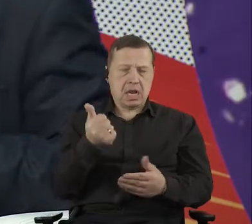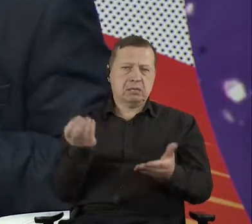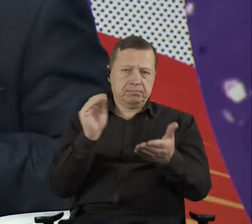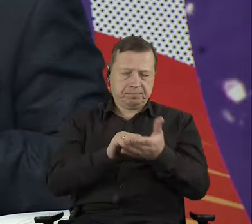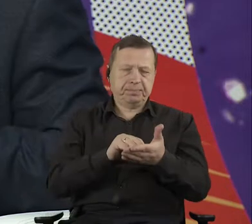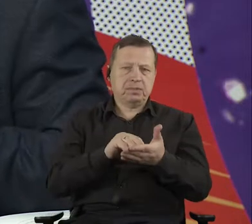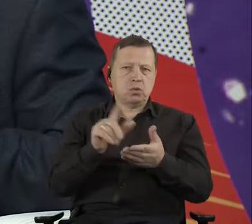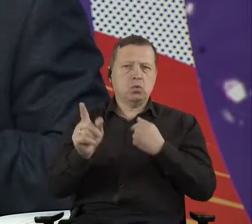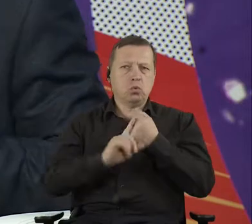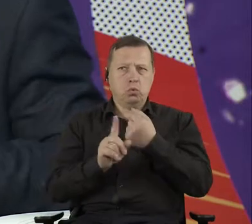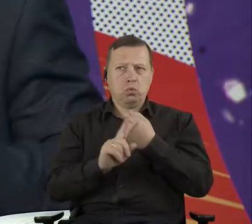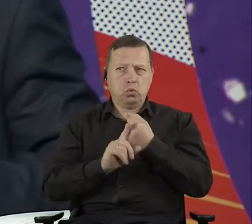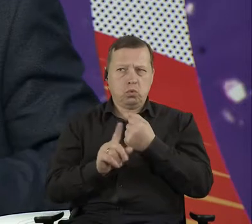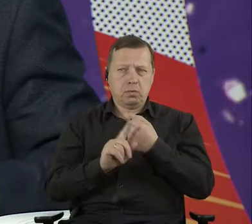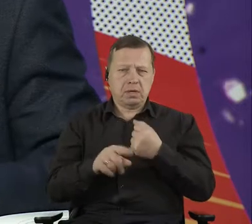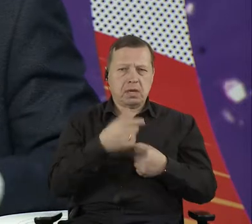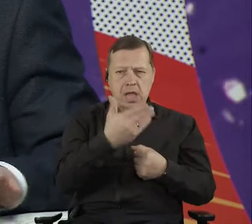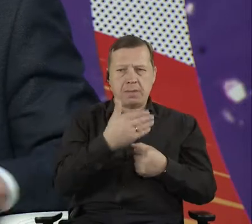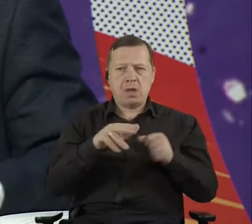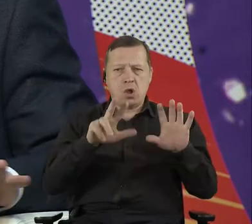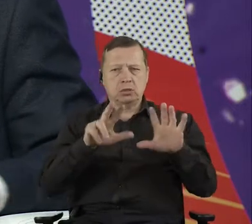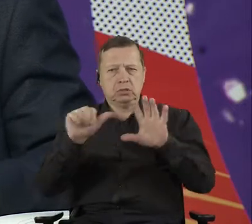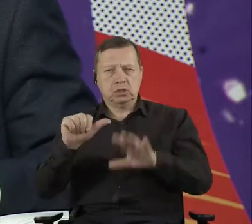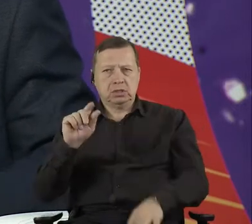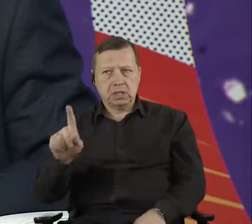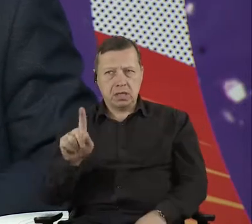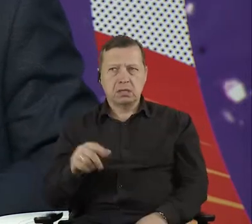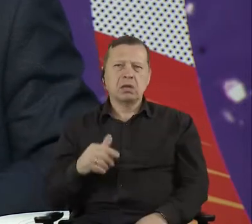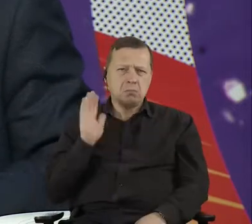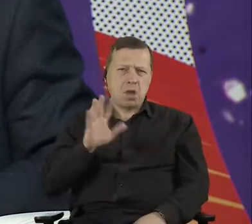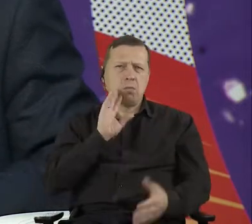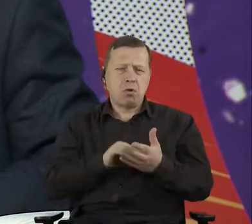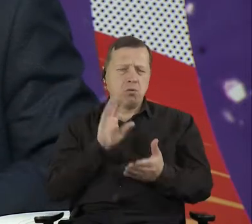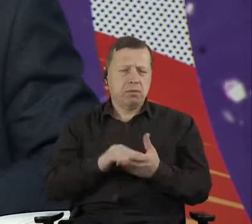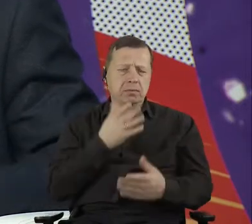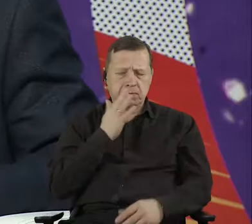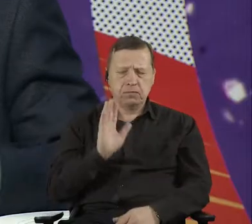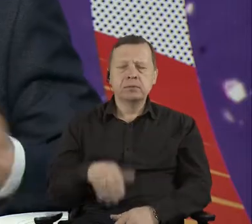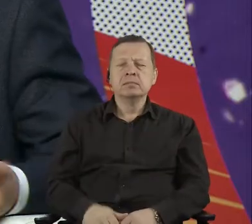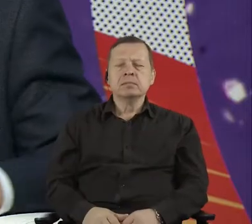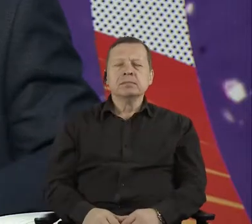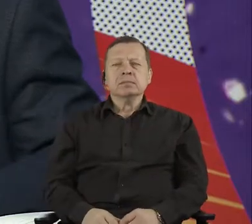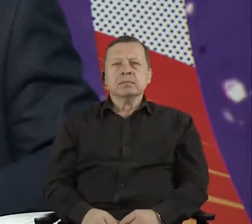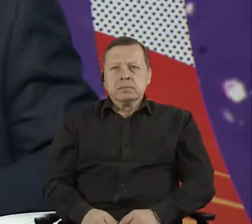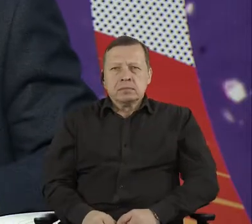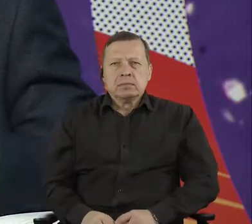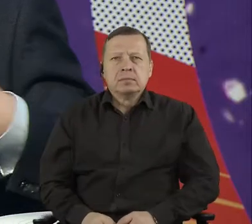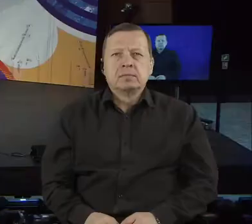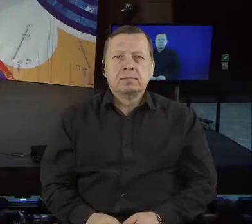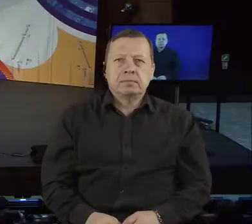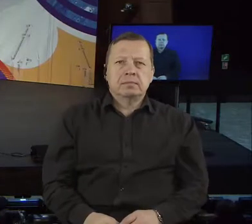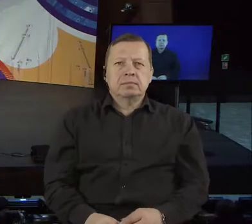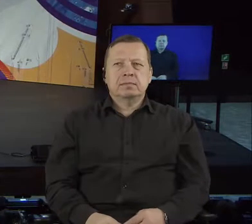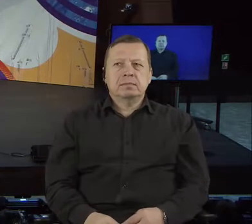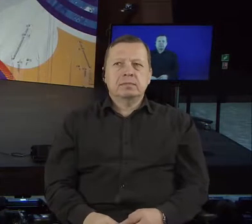during the discussion, but obviously most of them will come up at the end. So